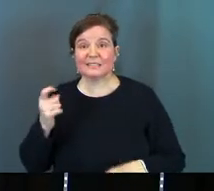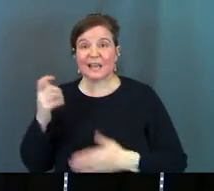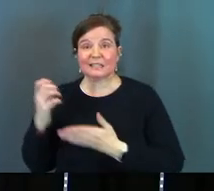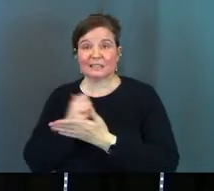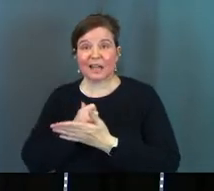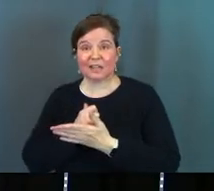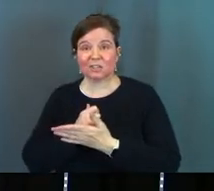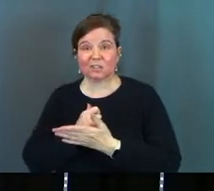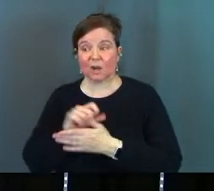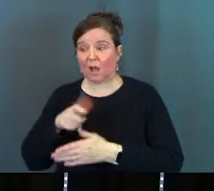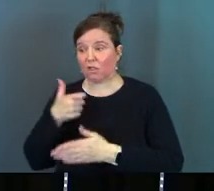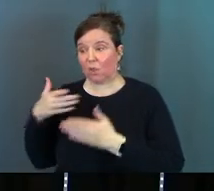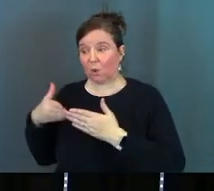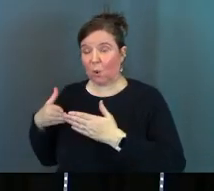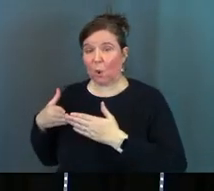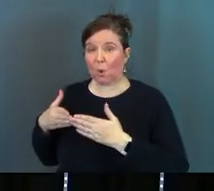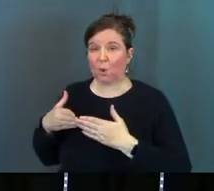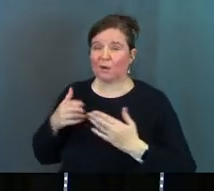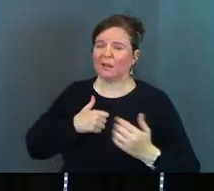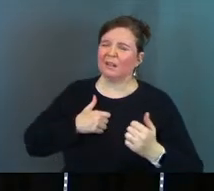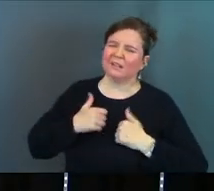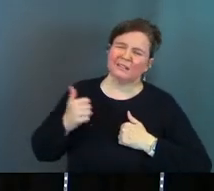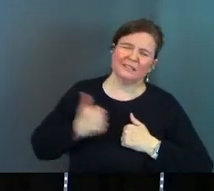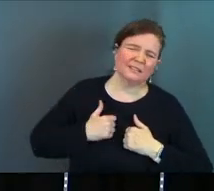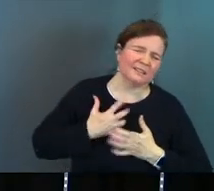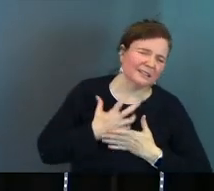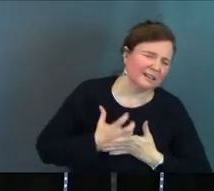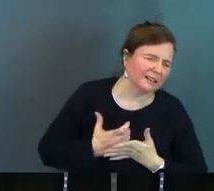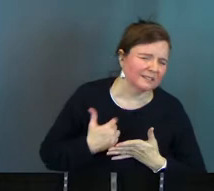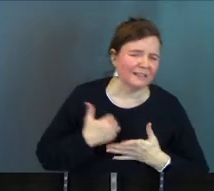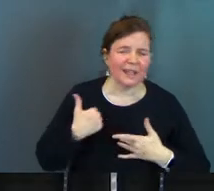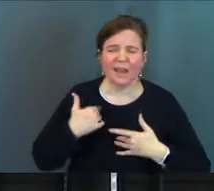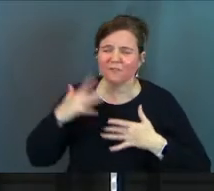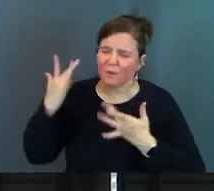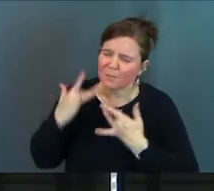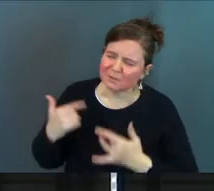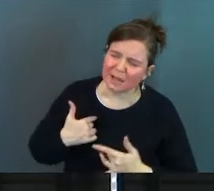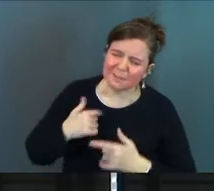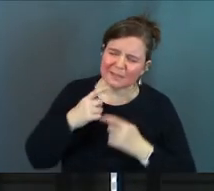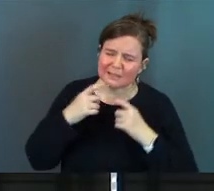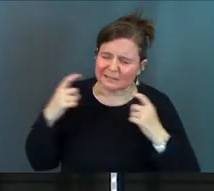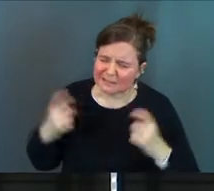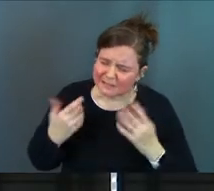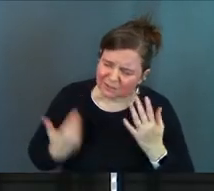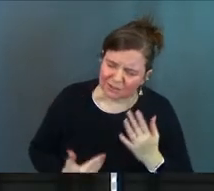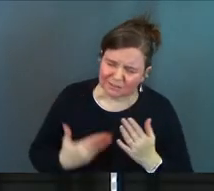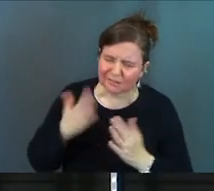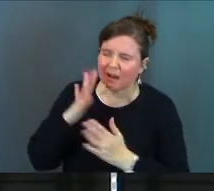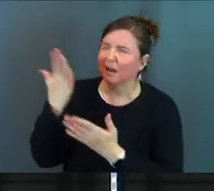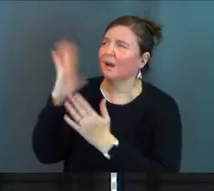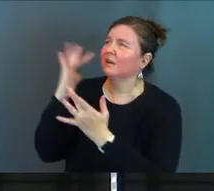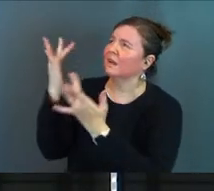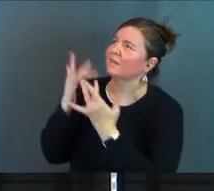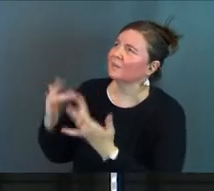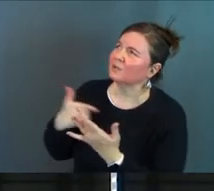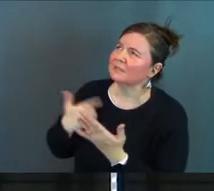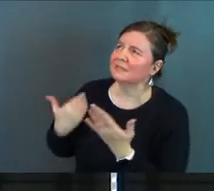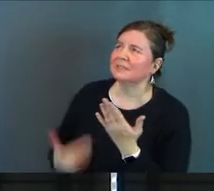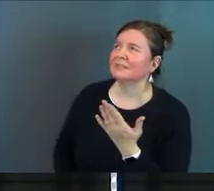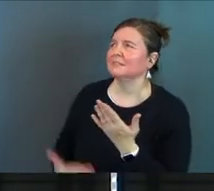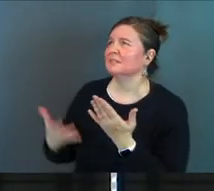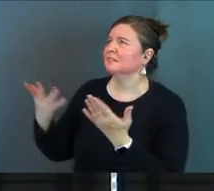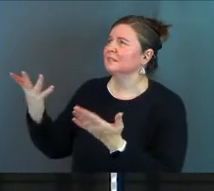that's on the other street corner and he's beating his chest and saying have mercy on me God a sinner